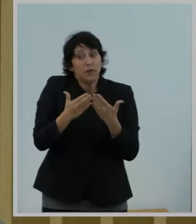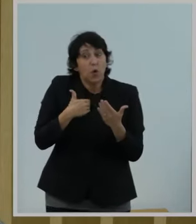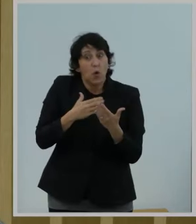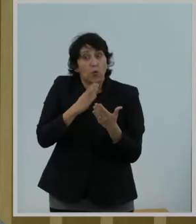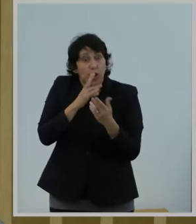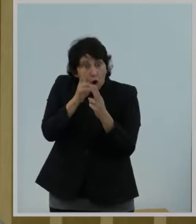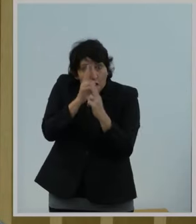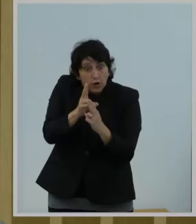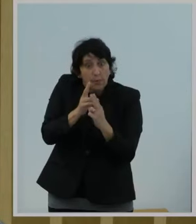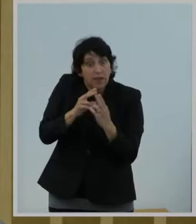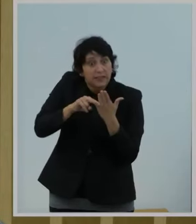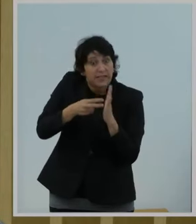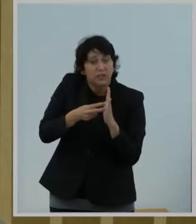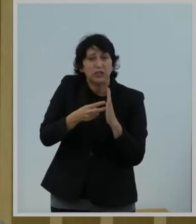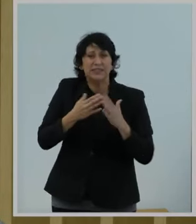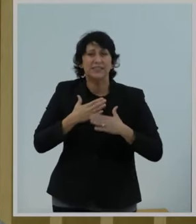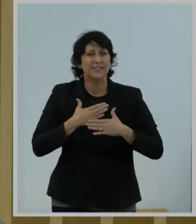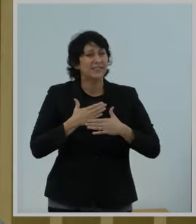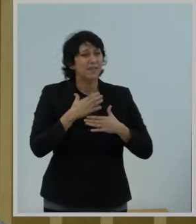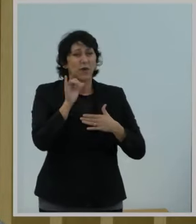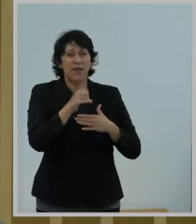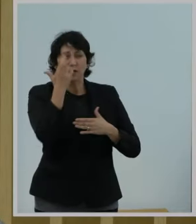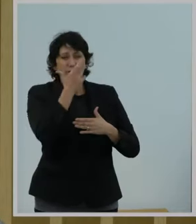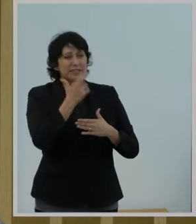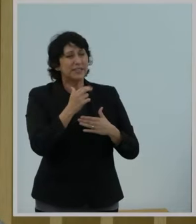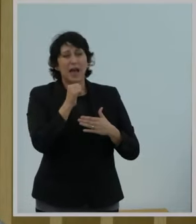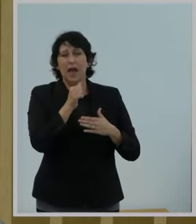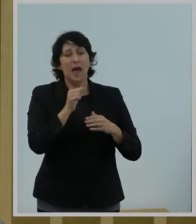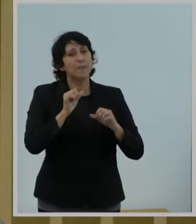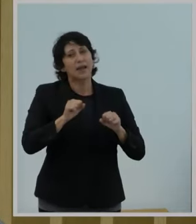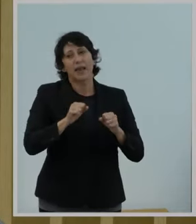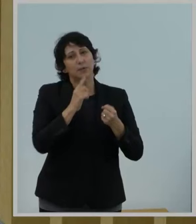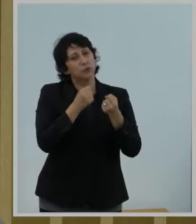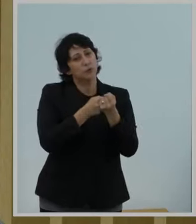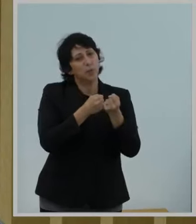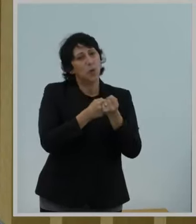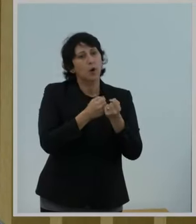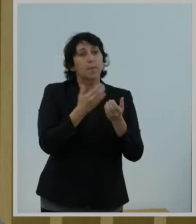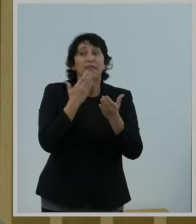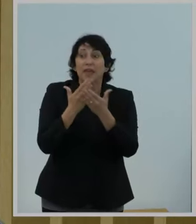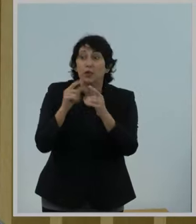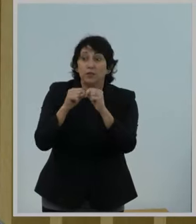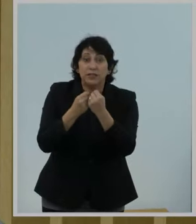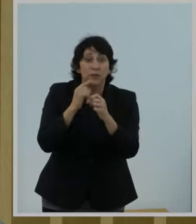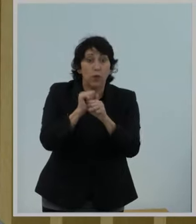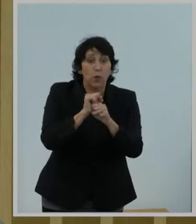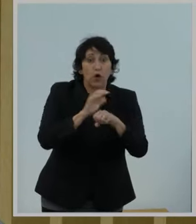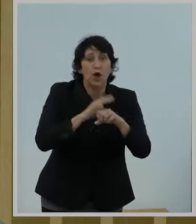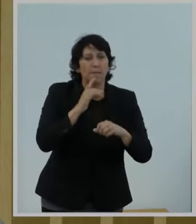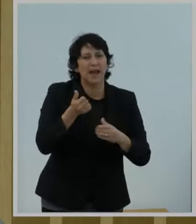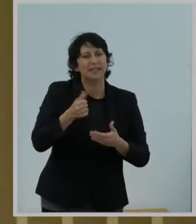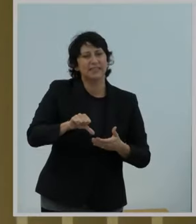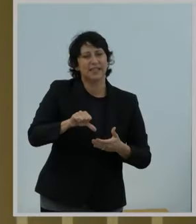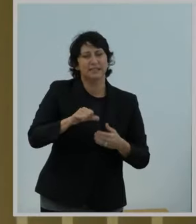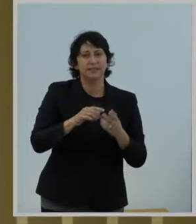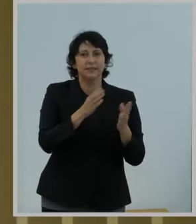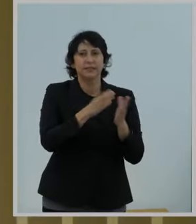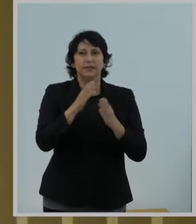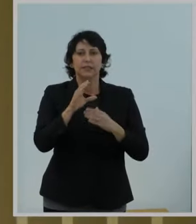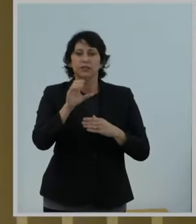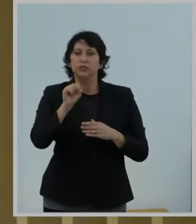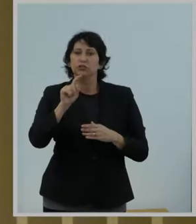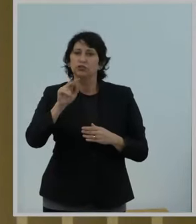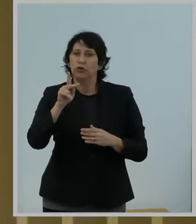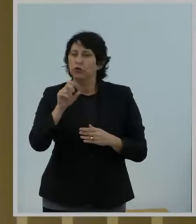be. So, for that reason, I'm unable to support the item and I dissent. Thanks to the team for your work on it. Commissioner Starks. Thank you, Madam